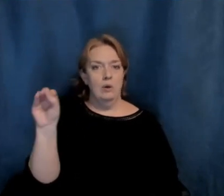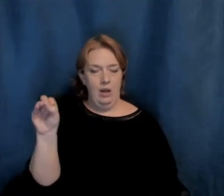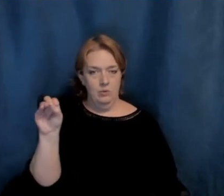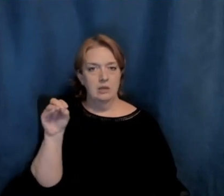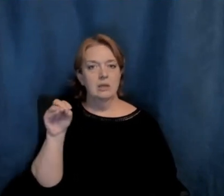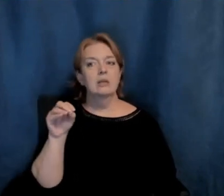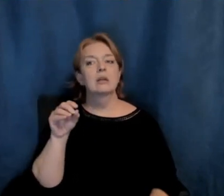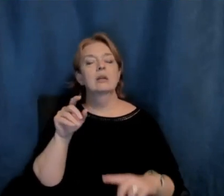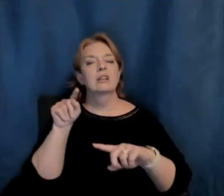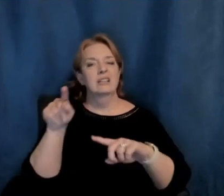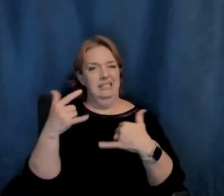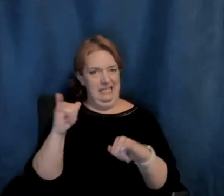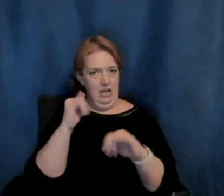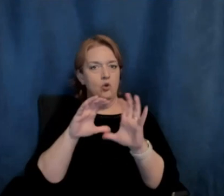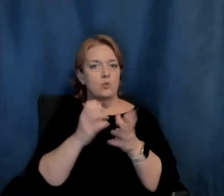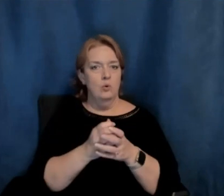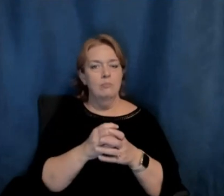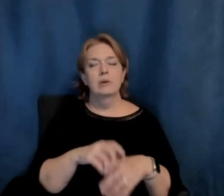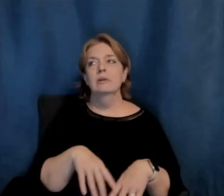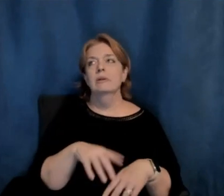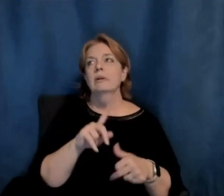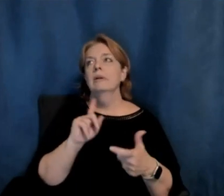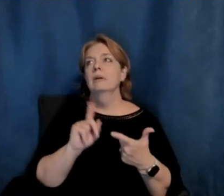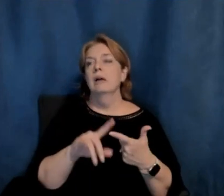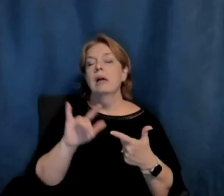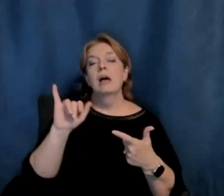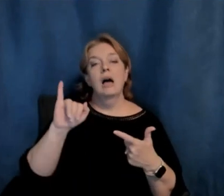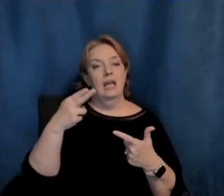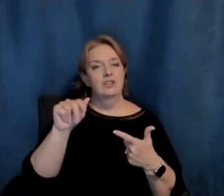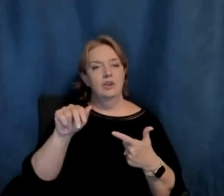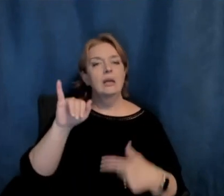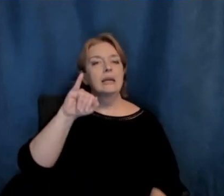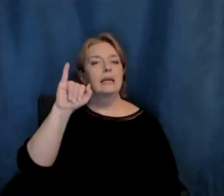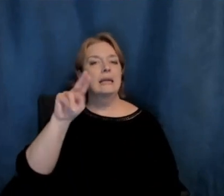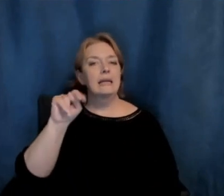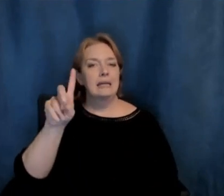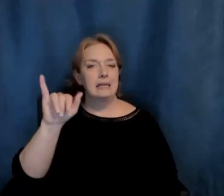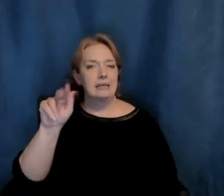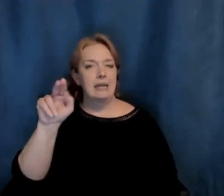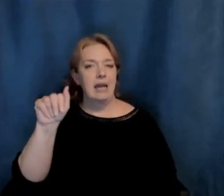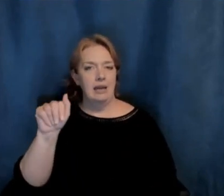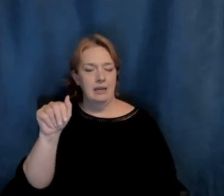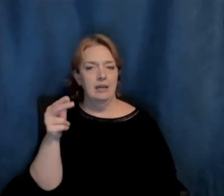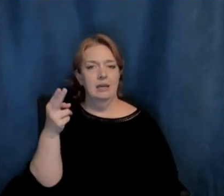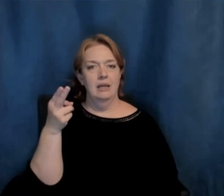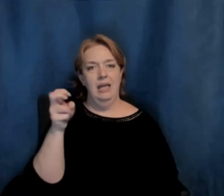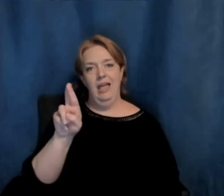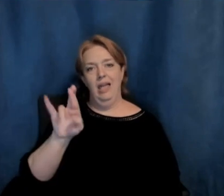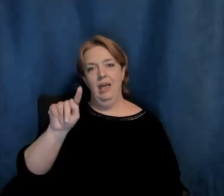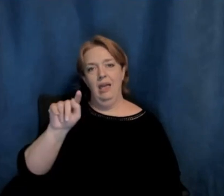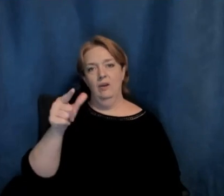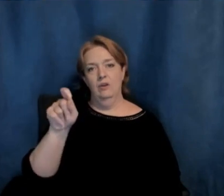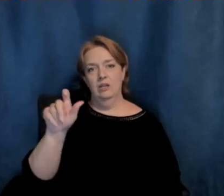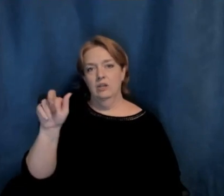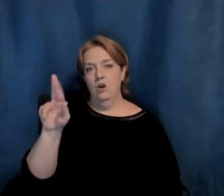Indiana Heritage Arts, is another historic entity in Brown County. And it